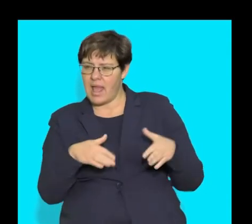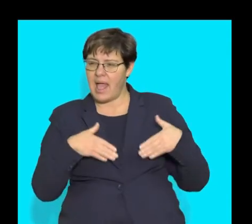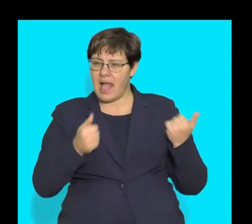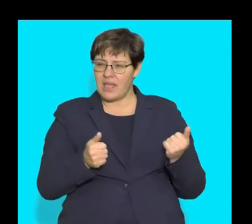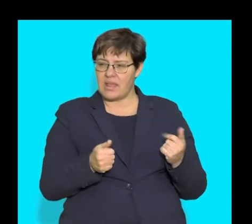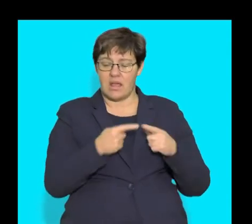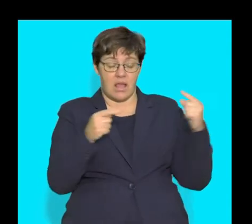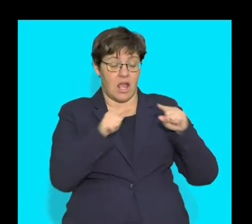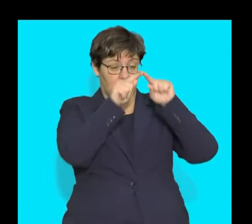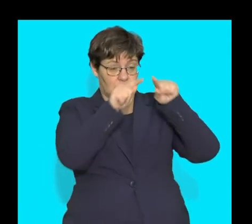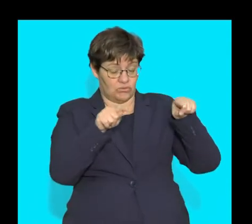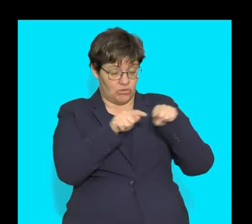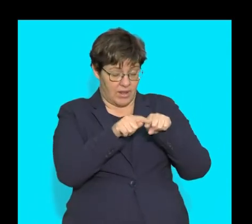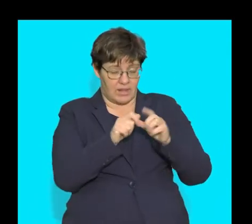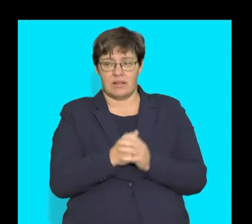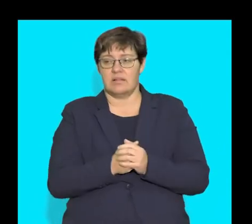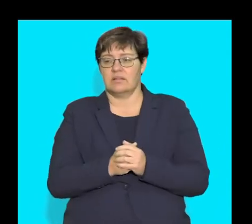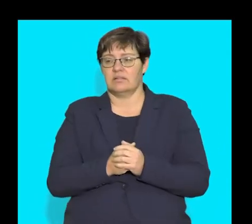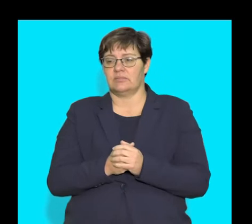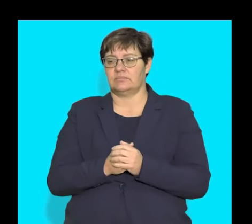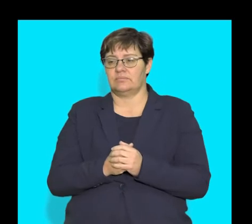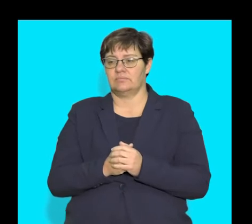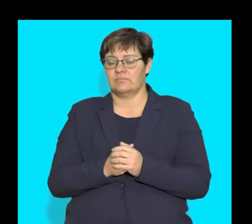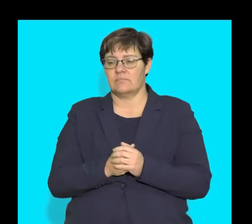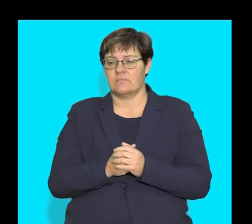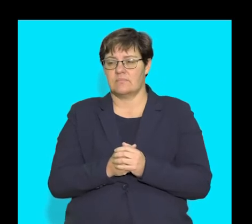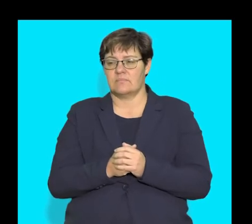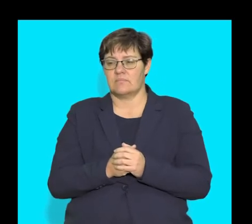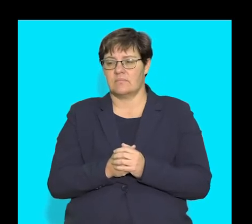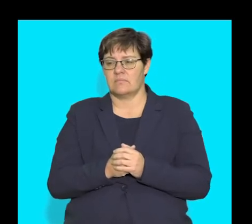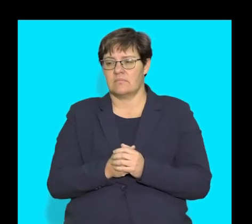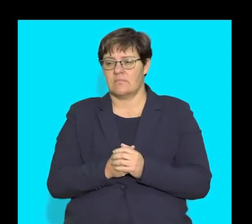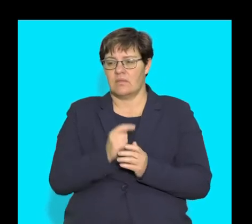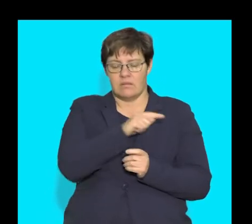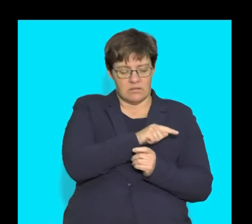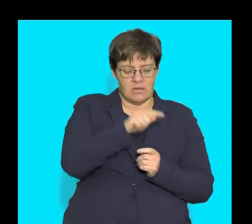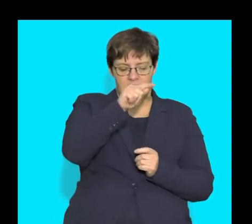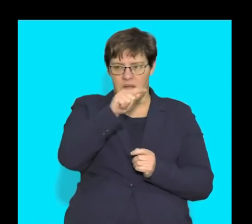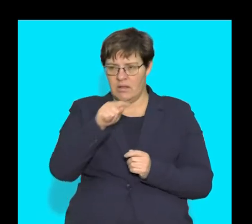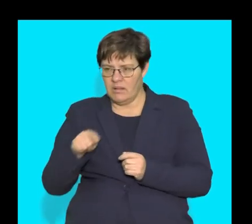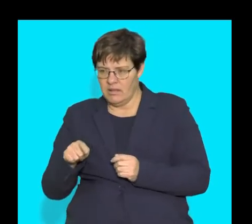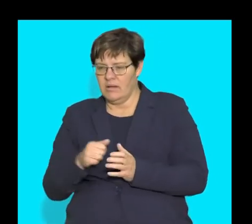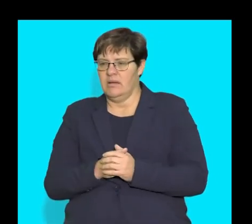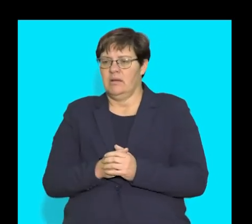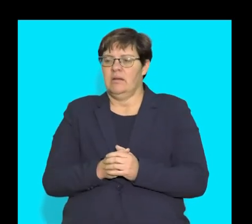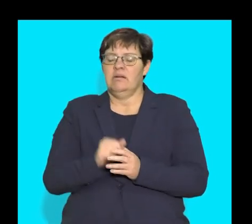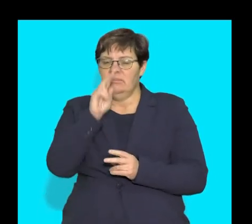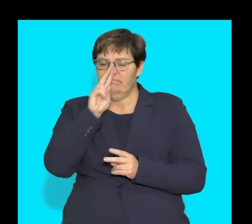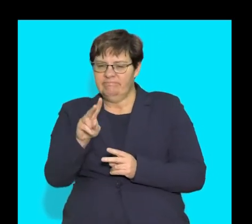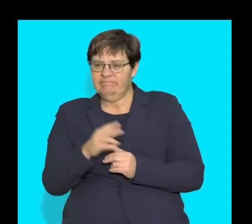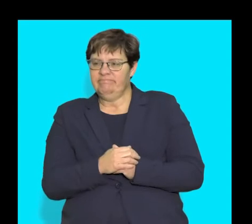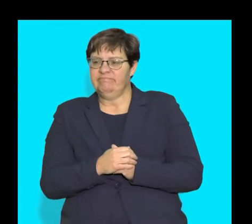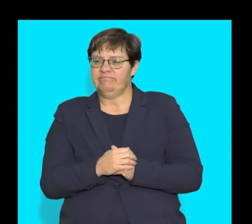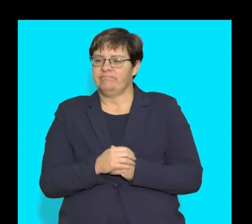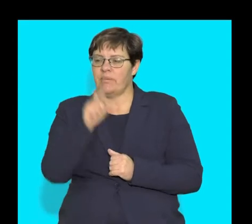individual is indicated with triangles, so that's the healthy individual here. If we just outline that there. If we're looking at